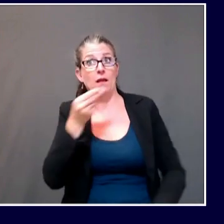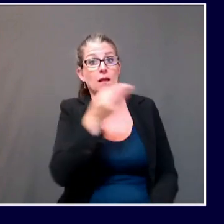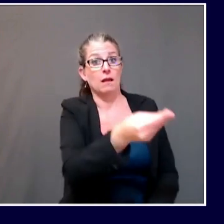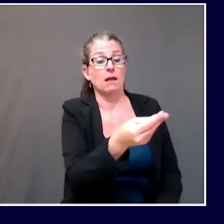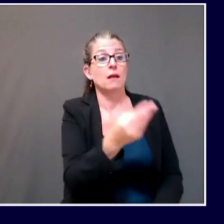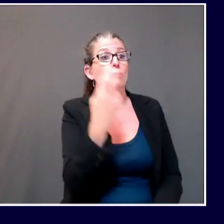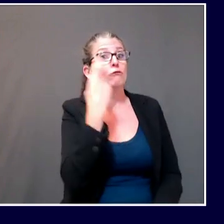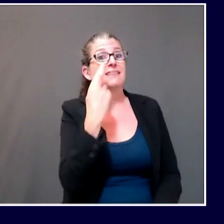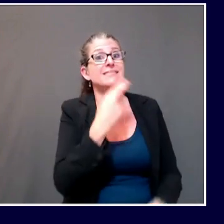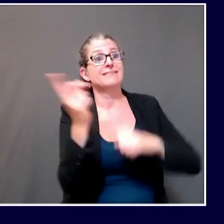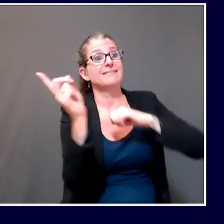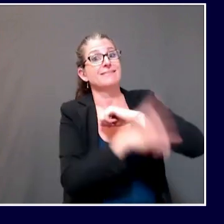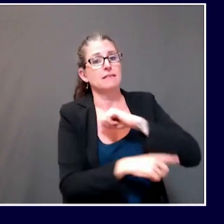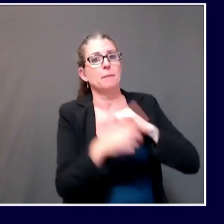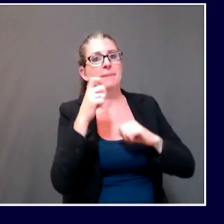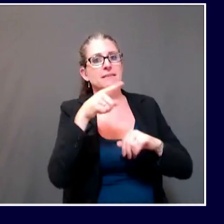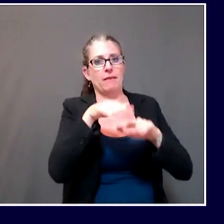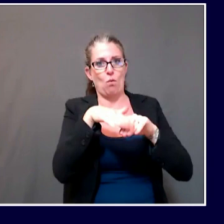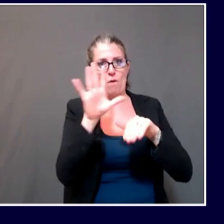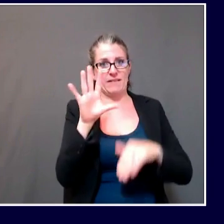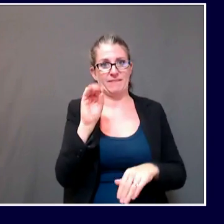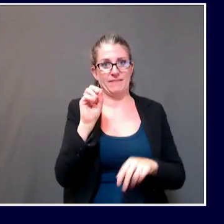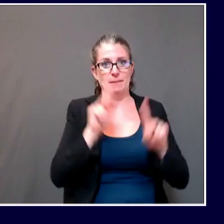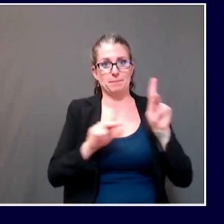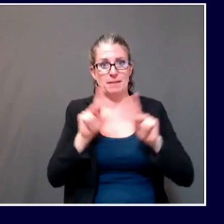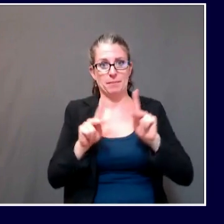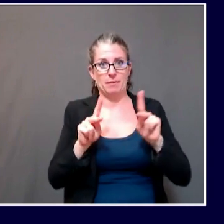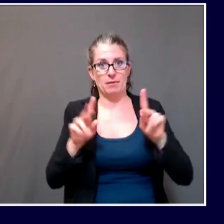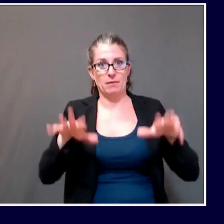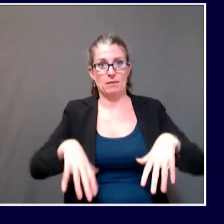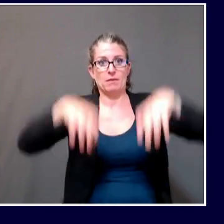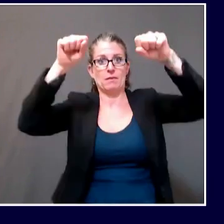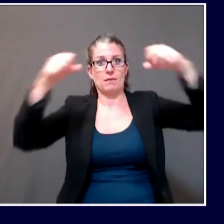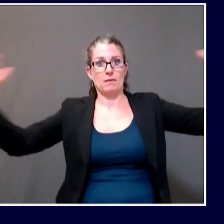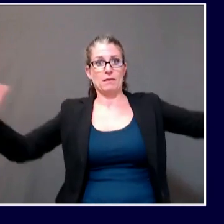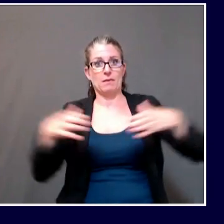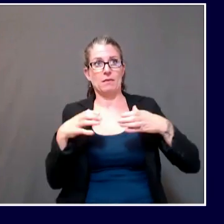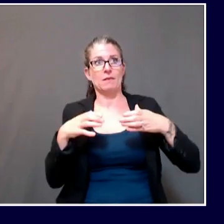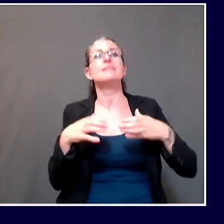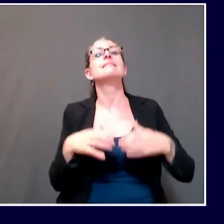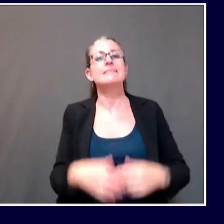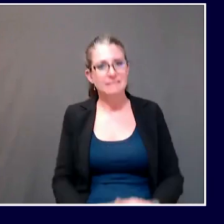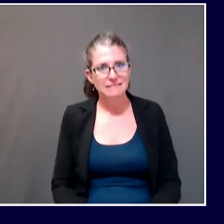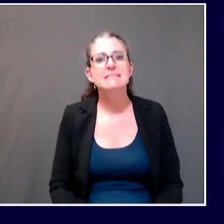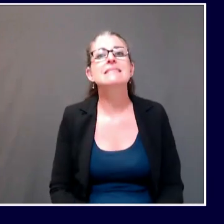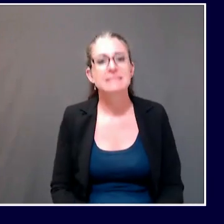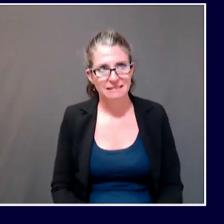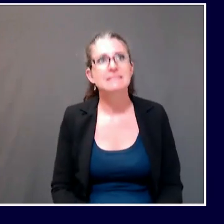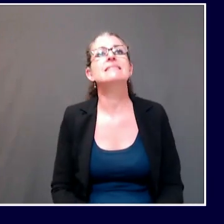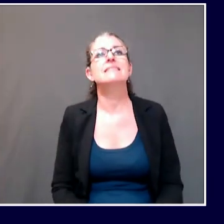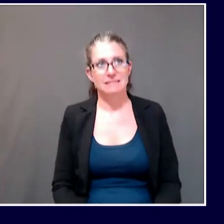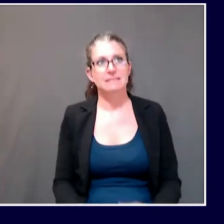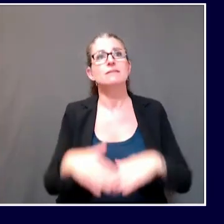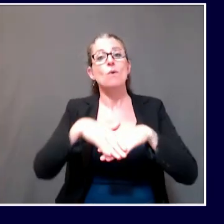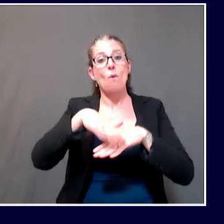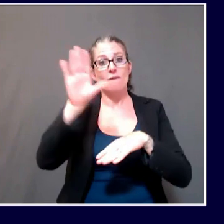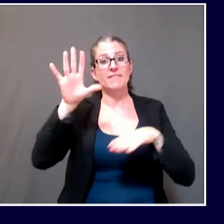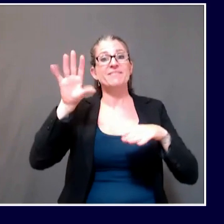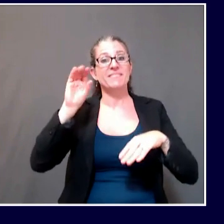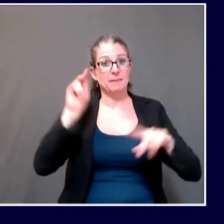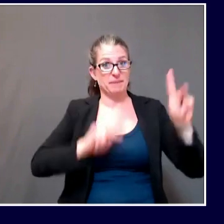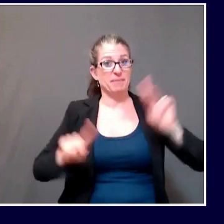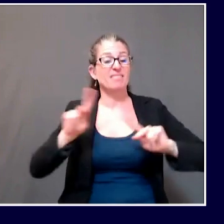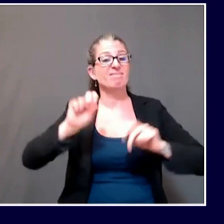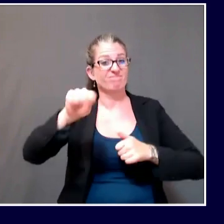That's correct. In there were two other findings as well, or one other finding as well, namely that they were operating in excess of the